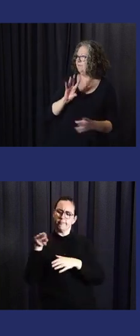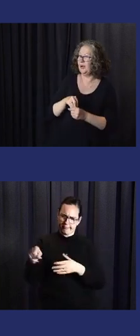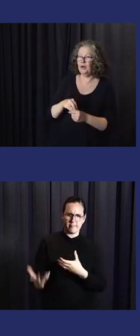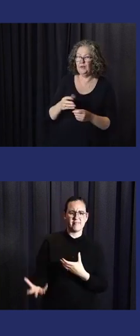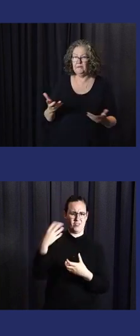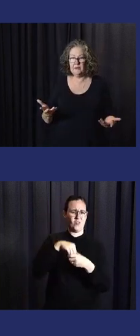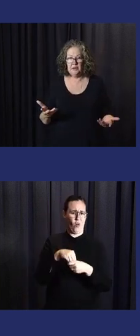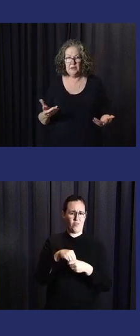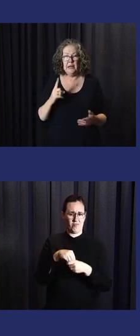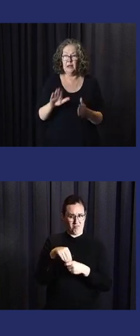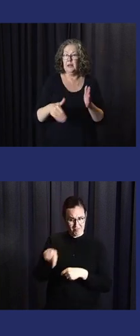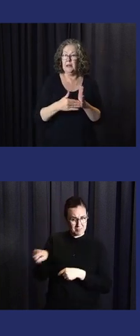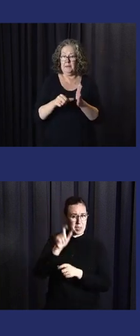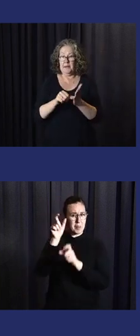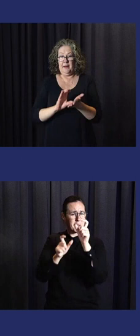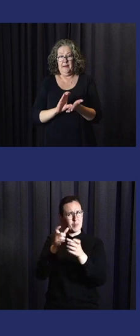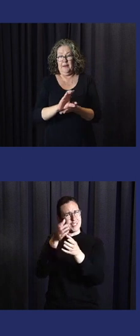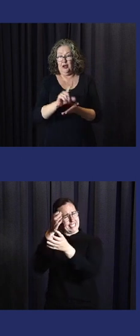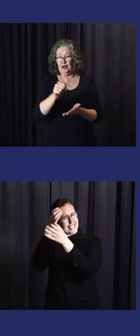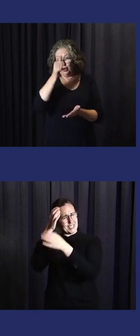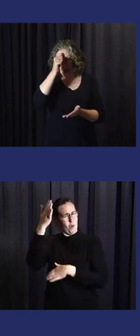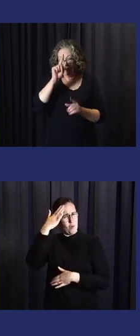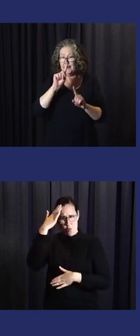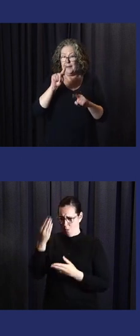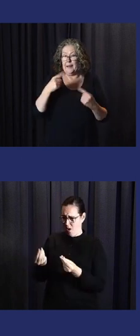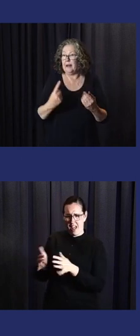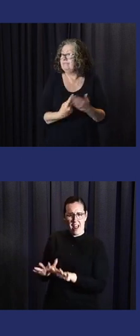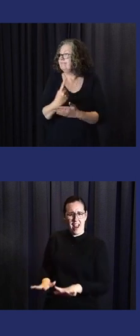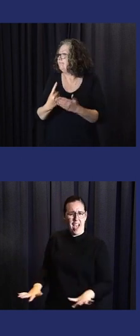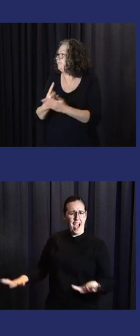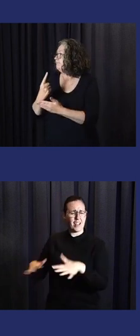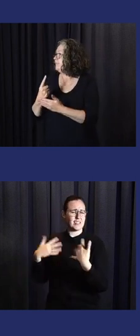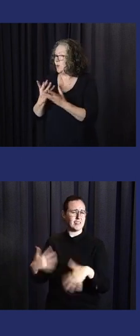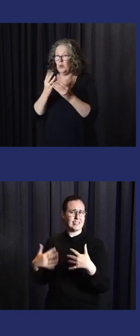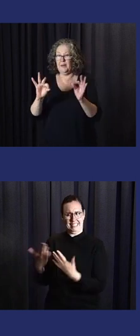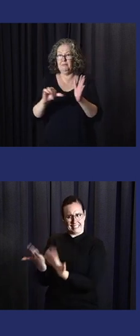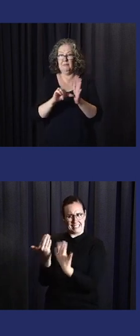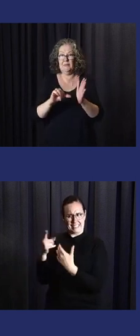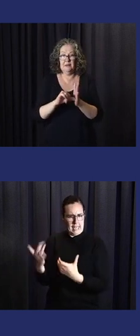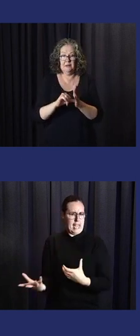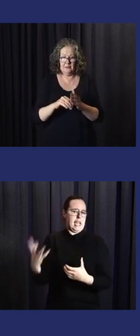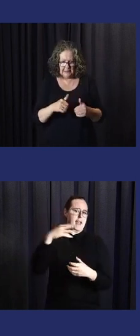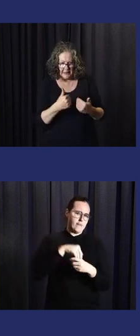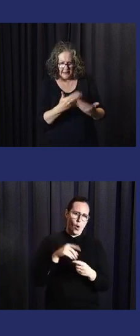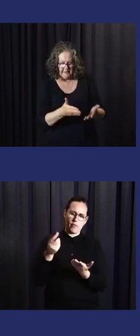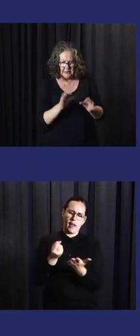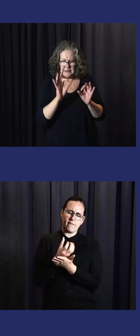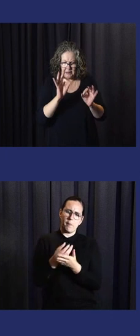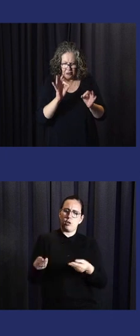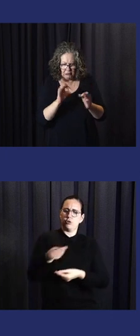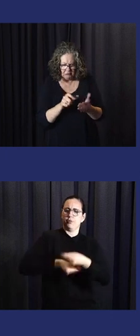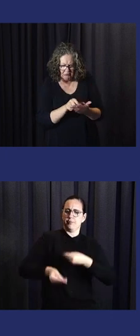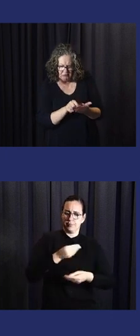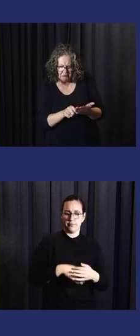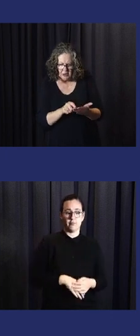communication platforms for the communities, they're not going to get involved. And finally, resourcing. Nothing happens